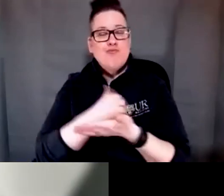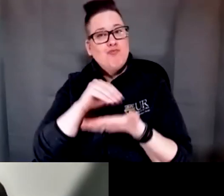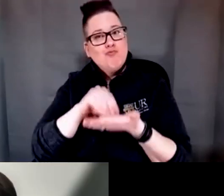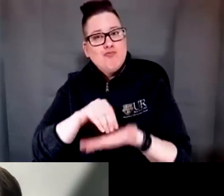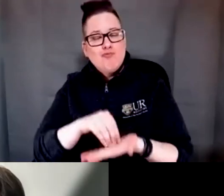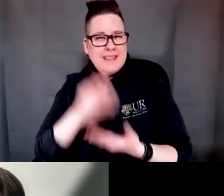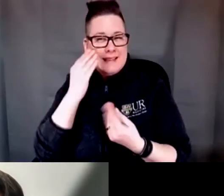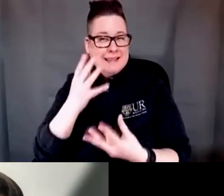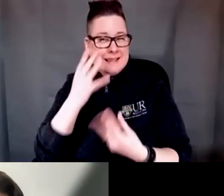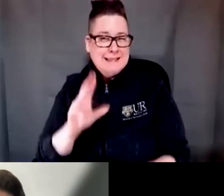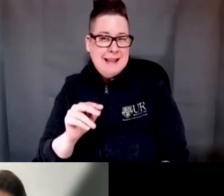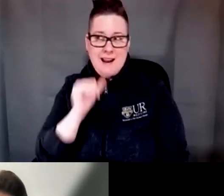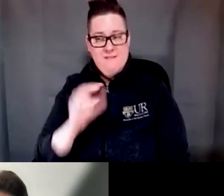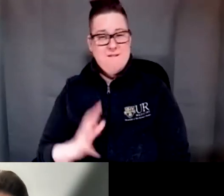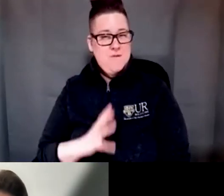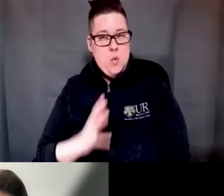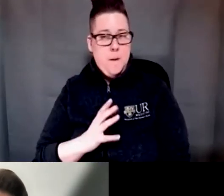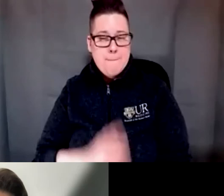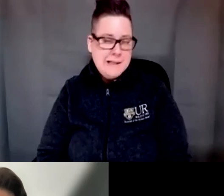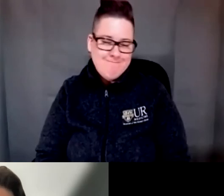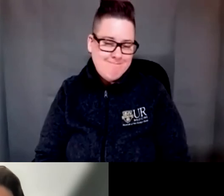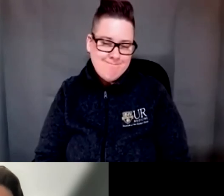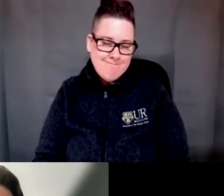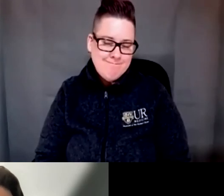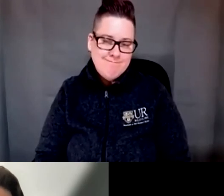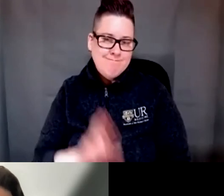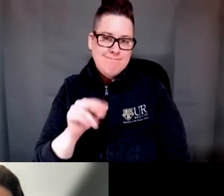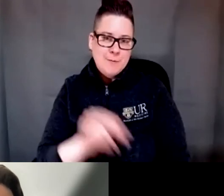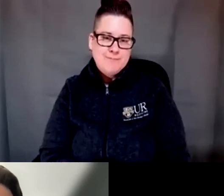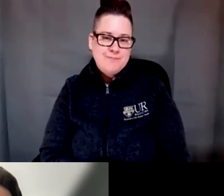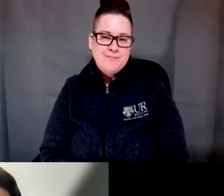write that down formally it's not data that we have collected per se